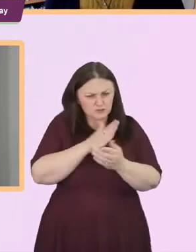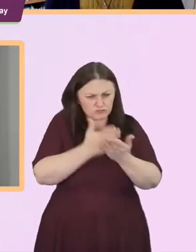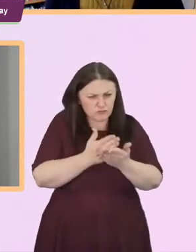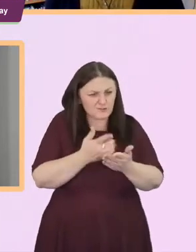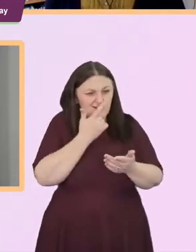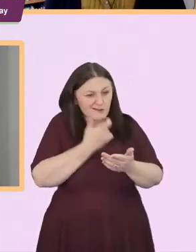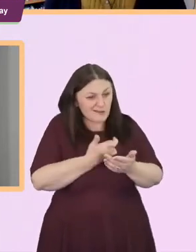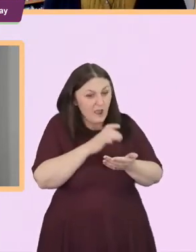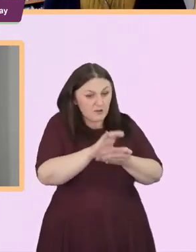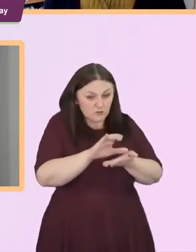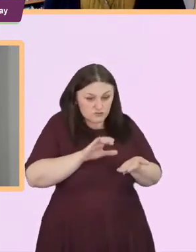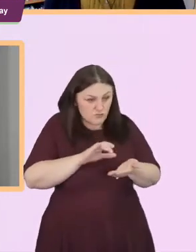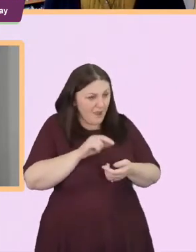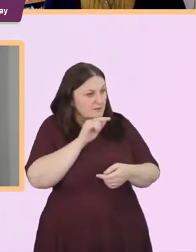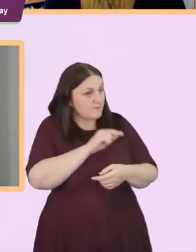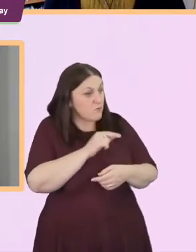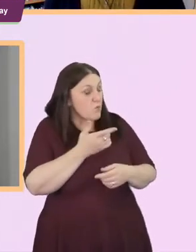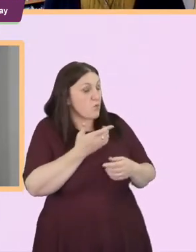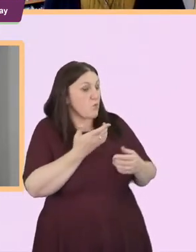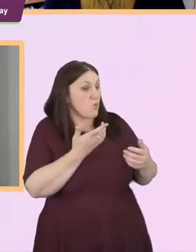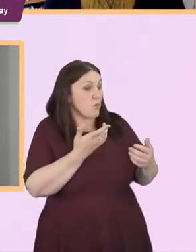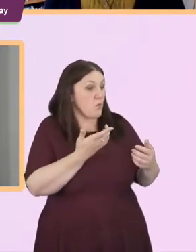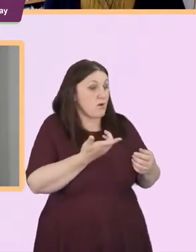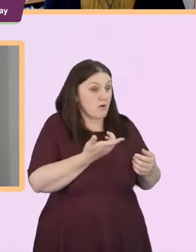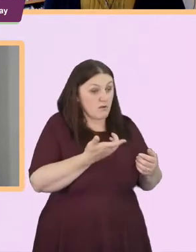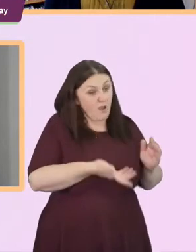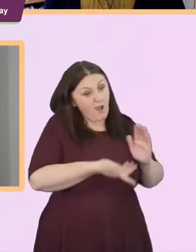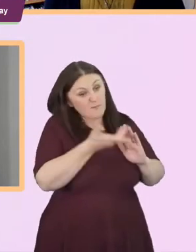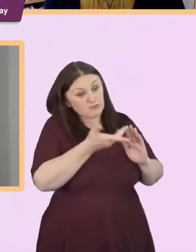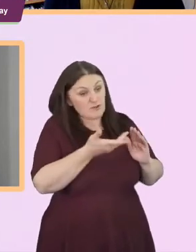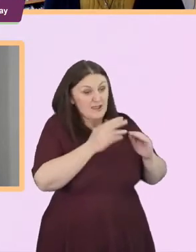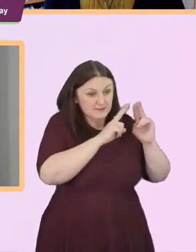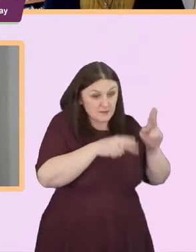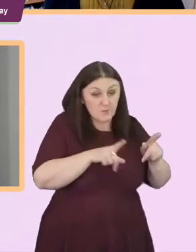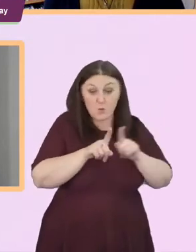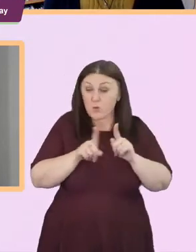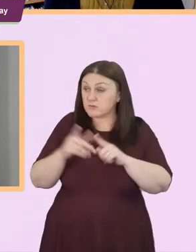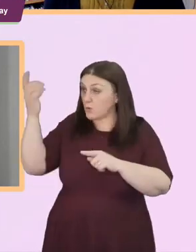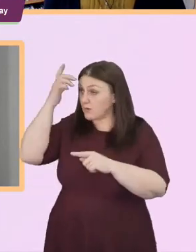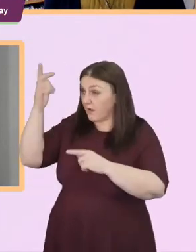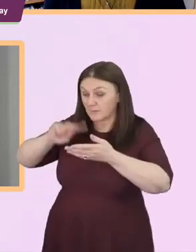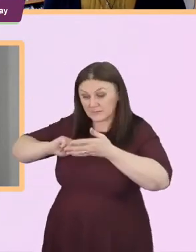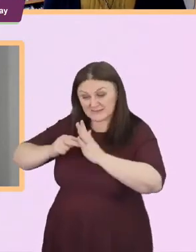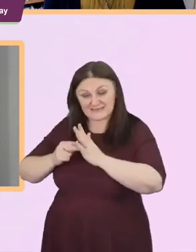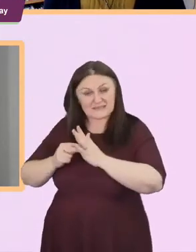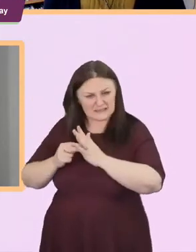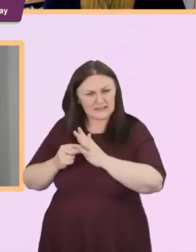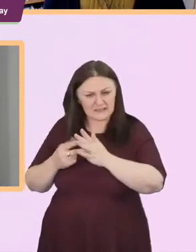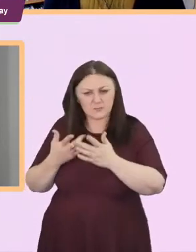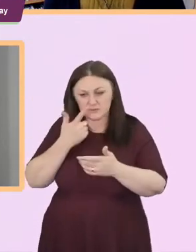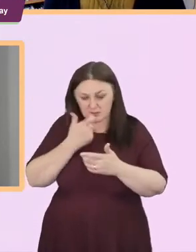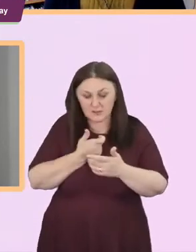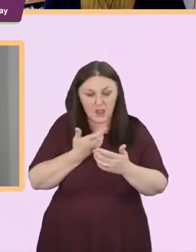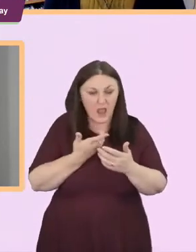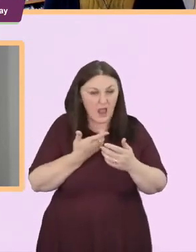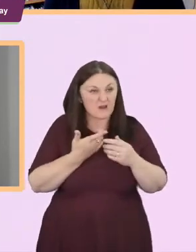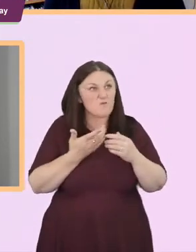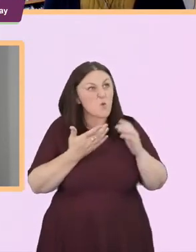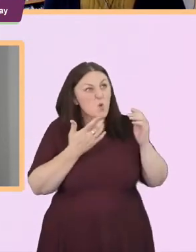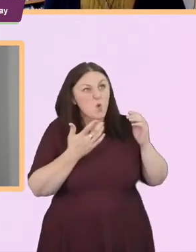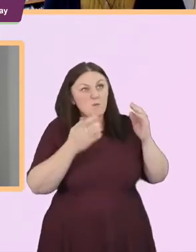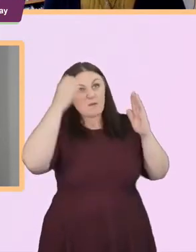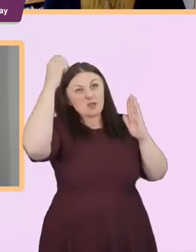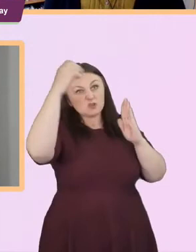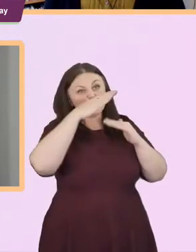them more energy efficient and also you can get incentives through government schemes as well um to kind of put in solar panels or renewable